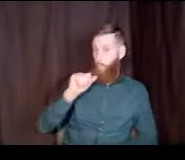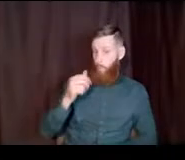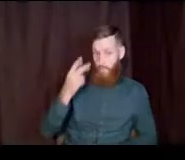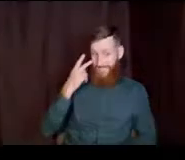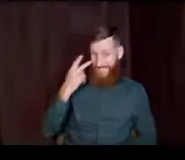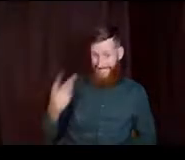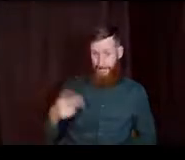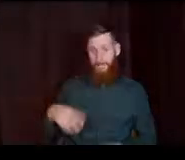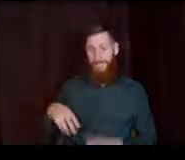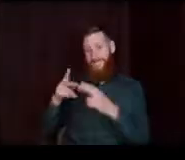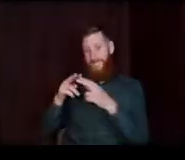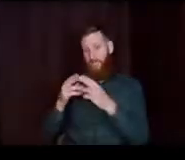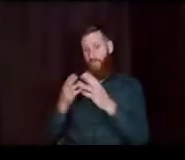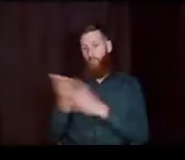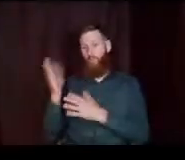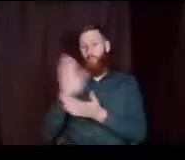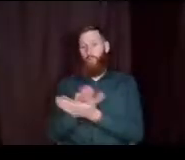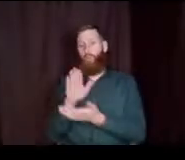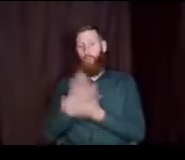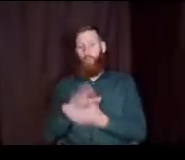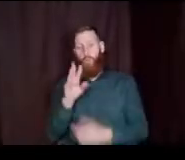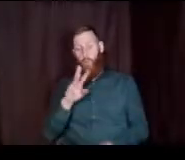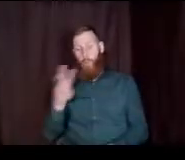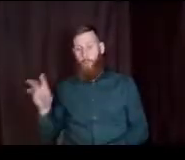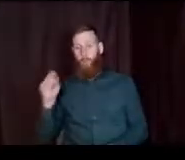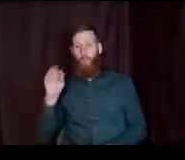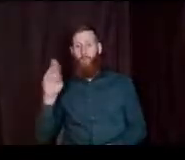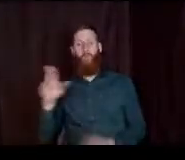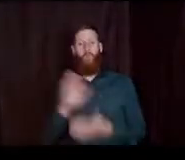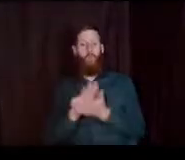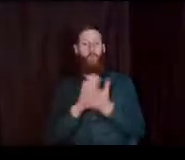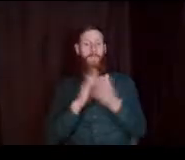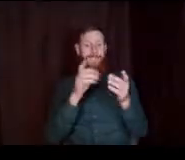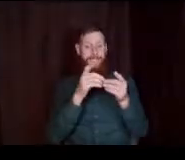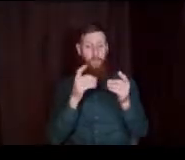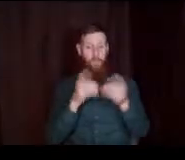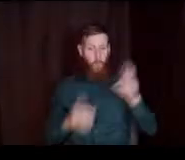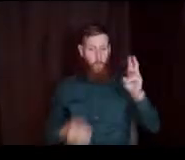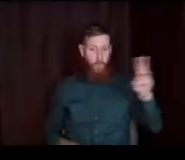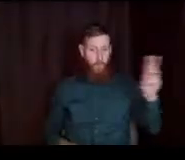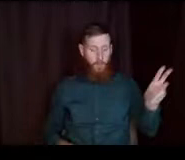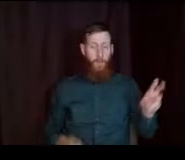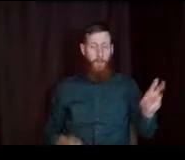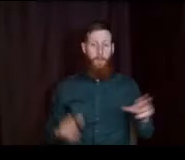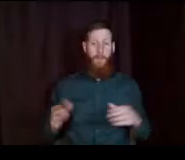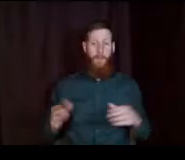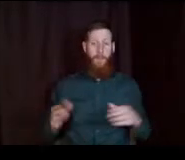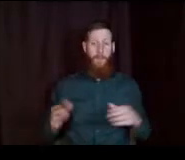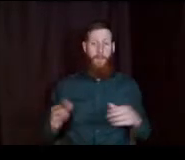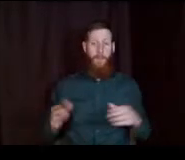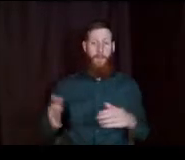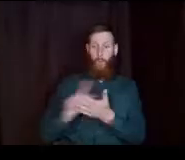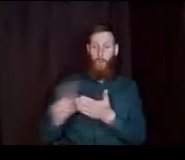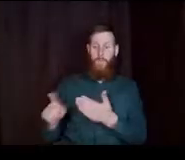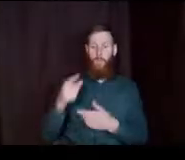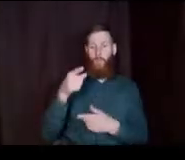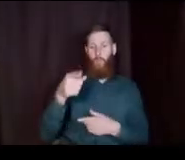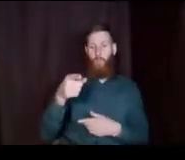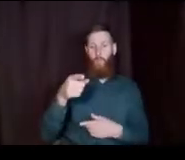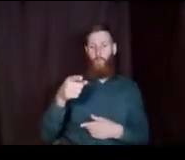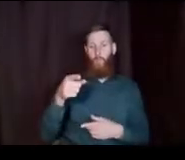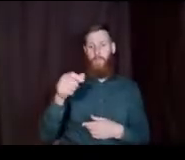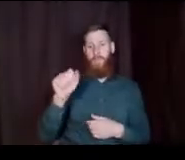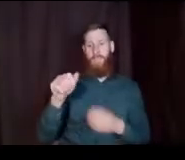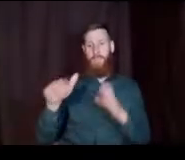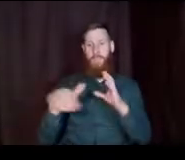through your school website or through our district website by the end of the week, feel free to email CCR